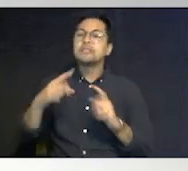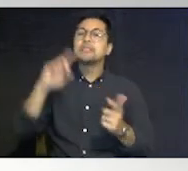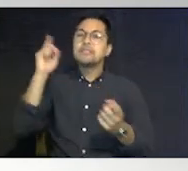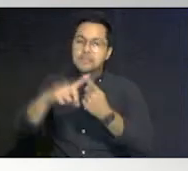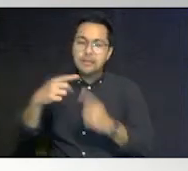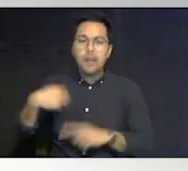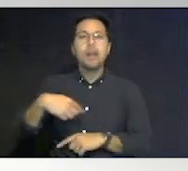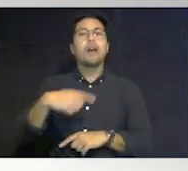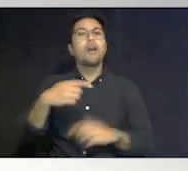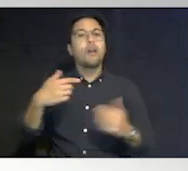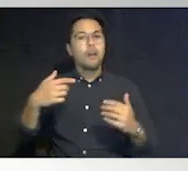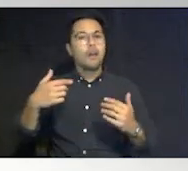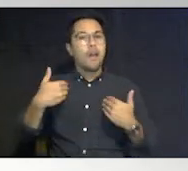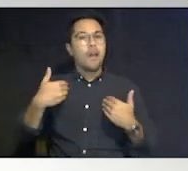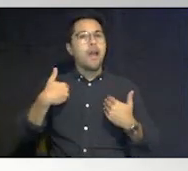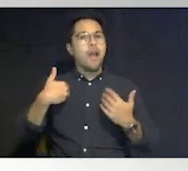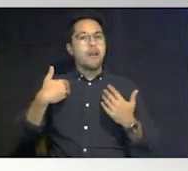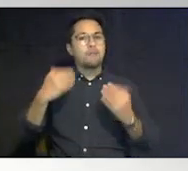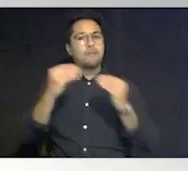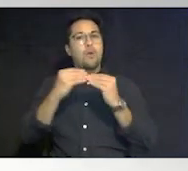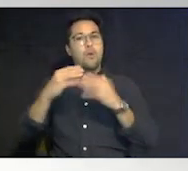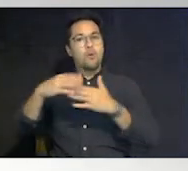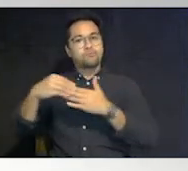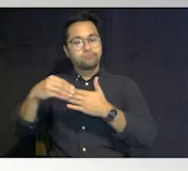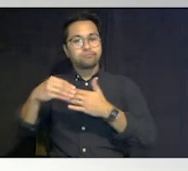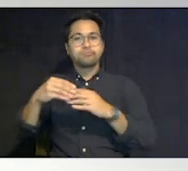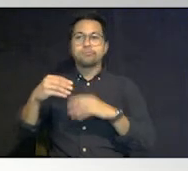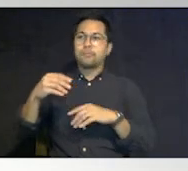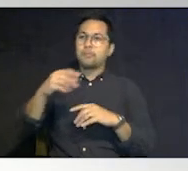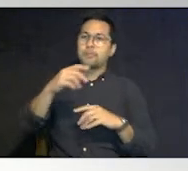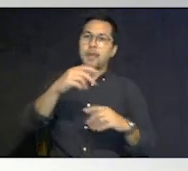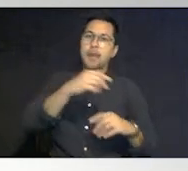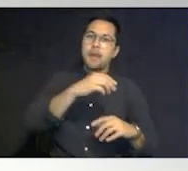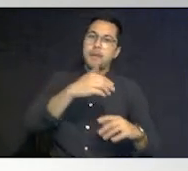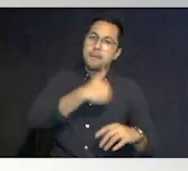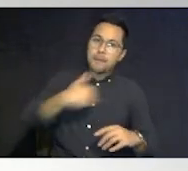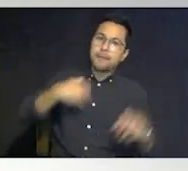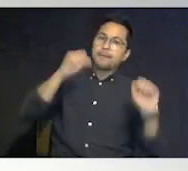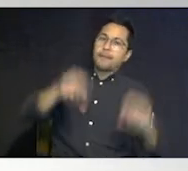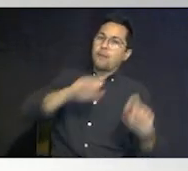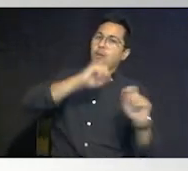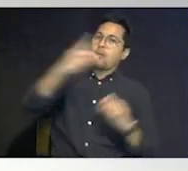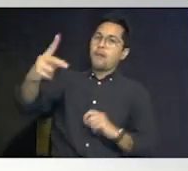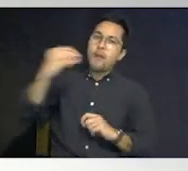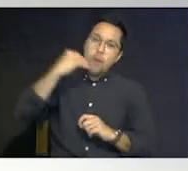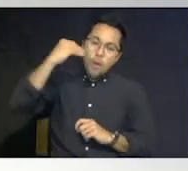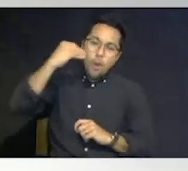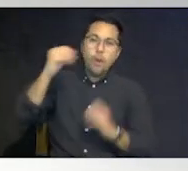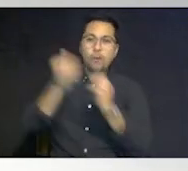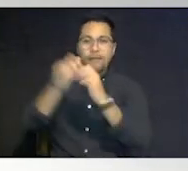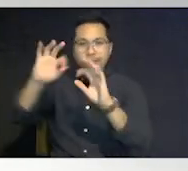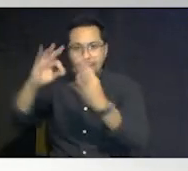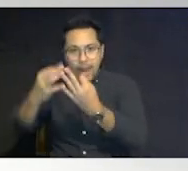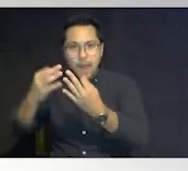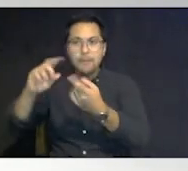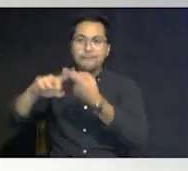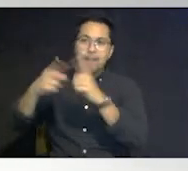residents could go home with families for for extended weekends and outings and and get back to that sense of normalcy